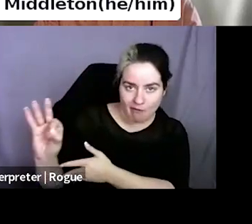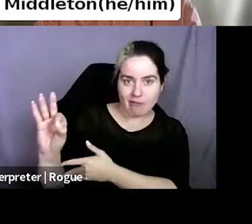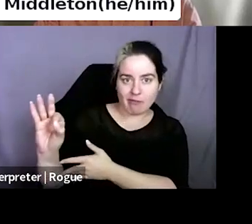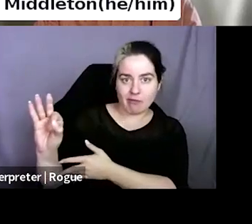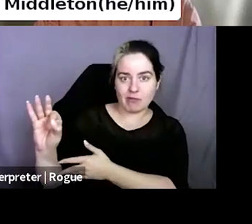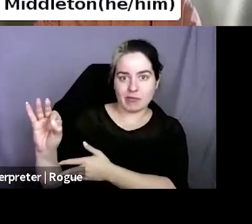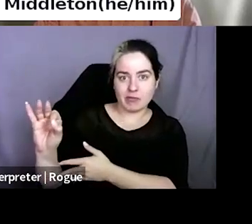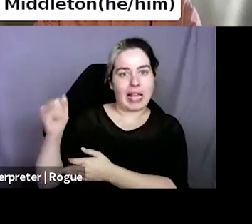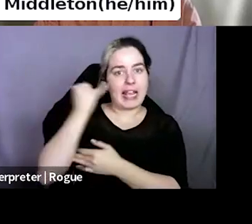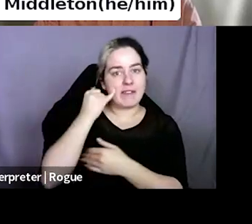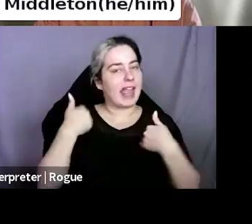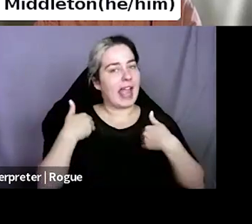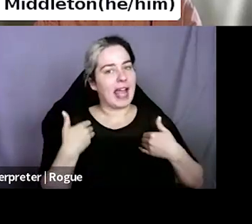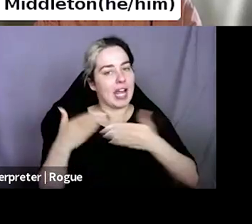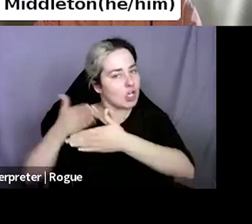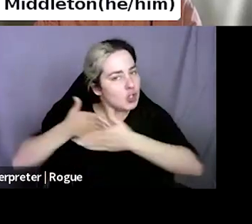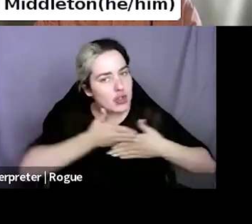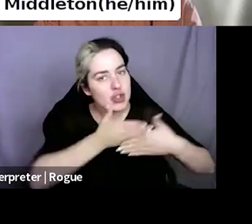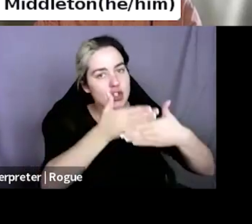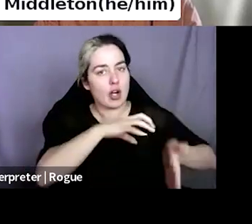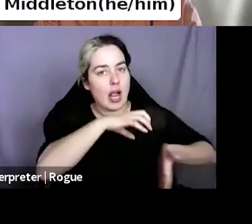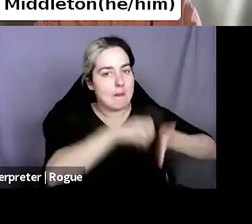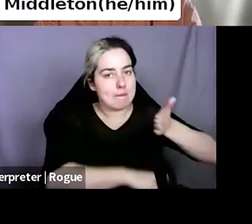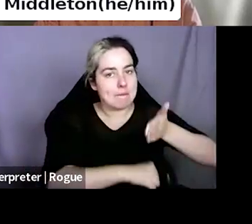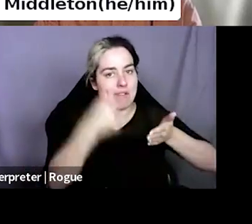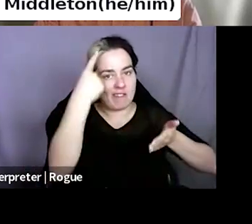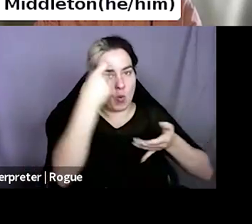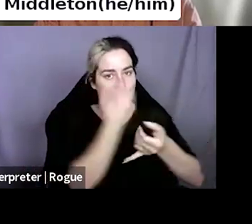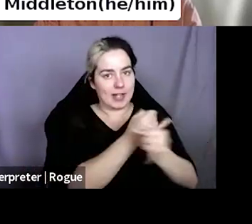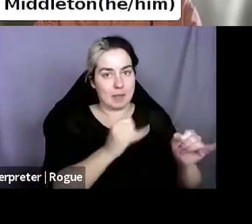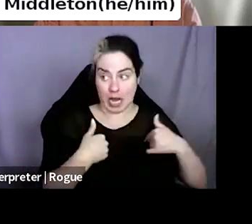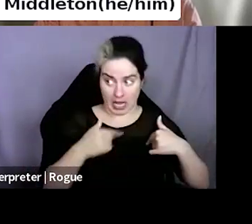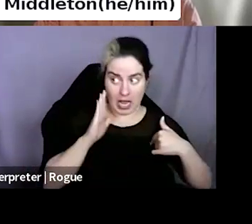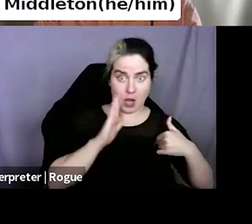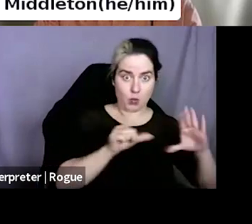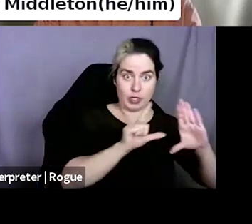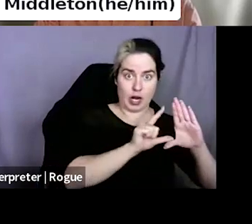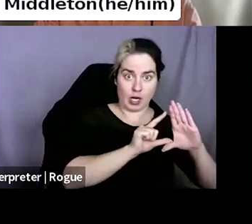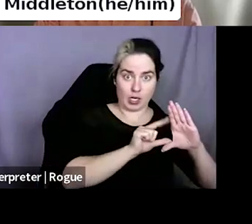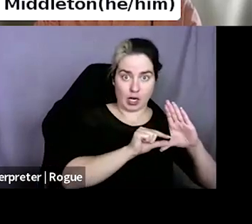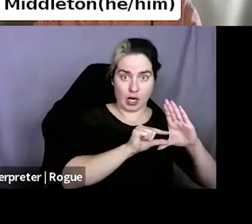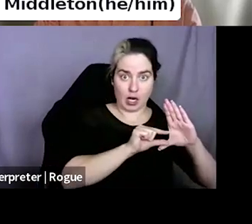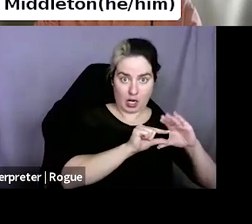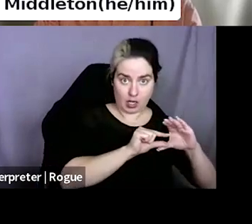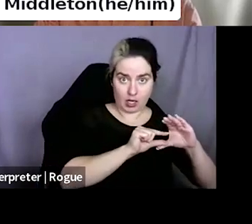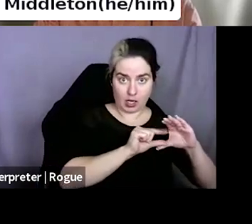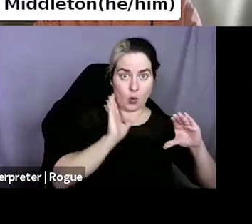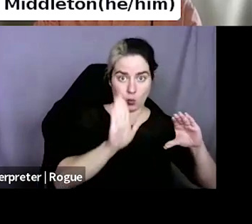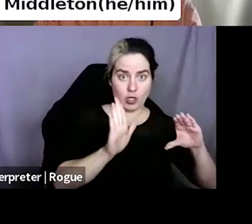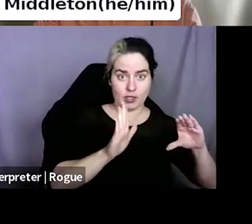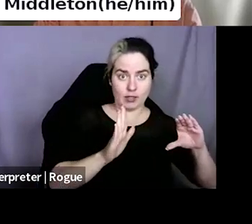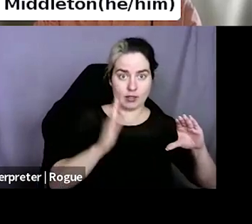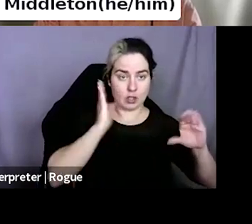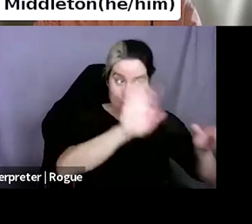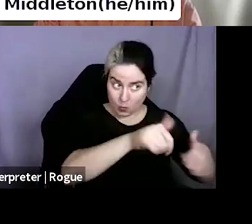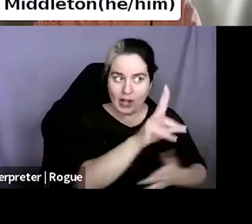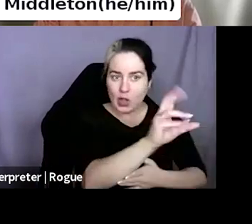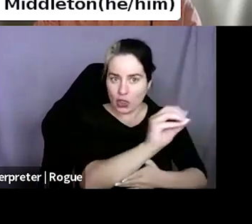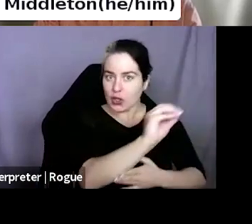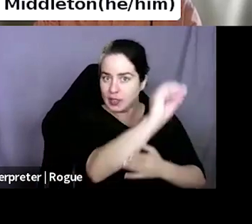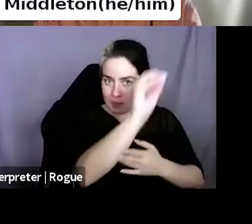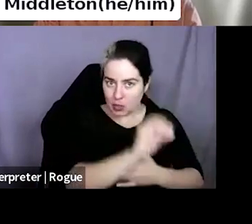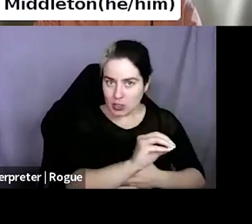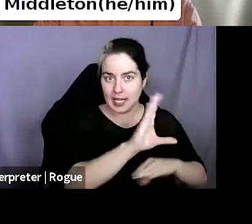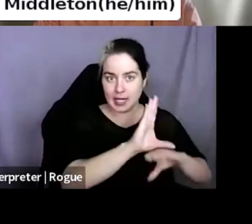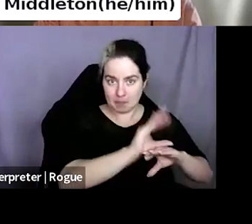markdown for indies on those titles, I would cut a little bit of my margin to be able to give a 30% discount or a 25%